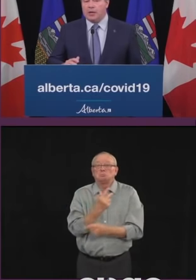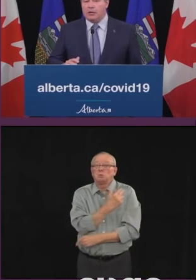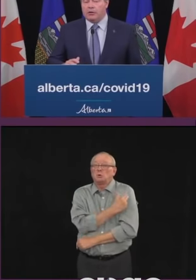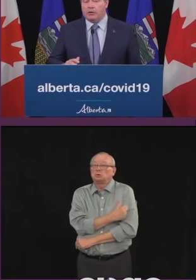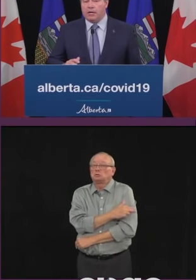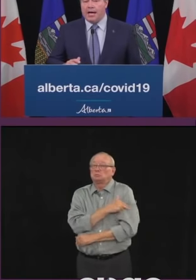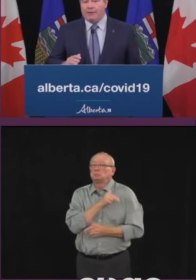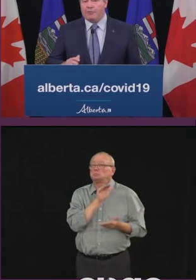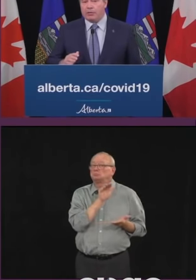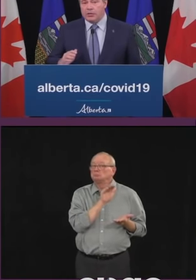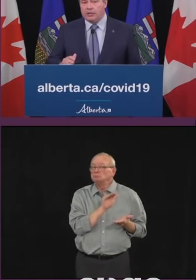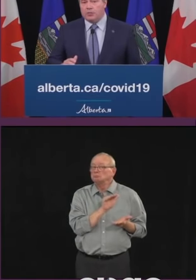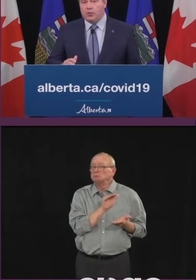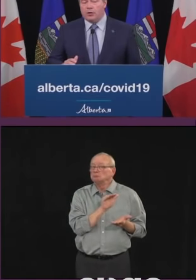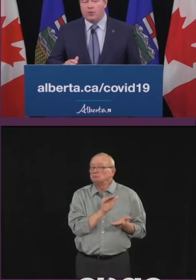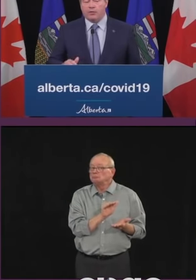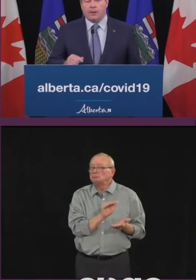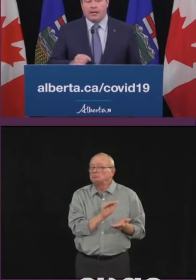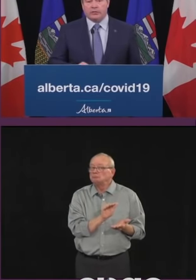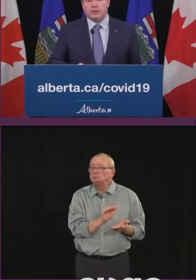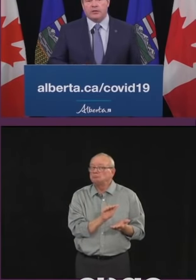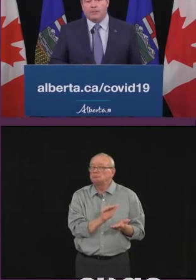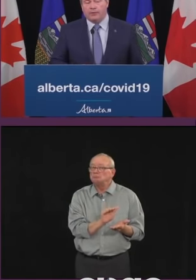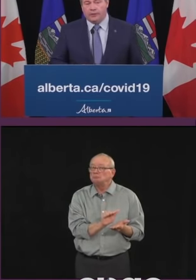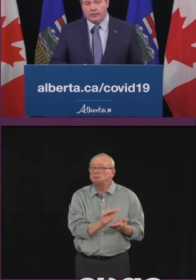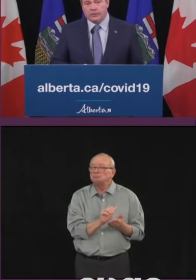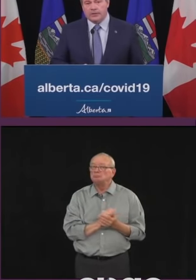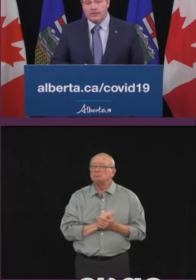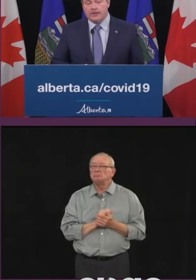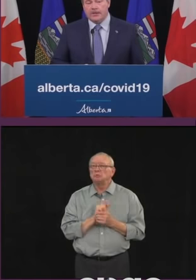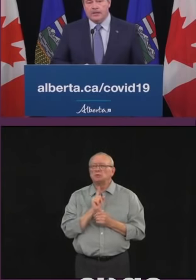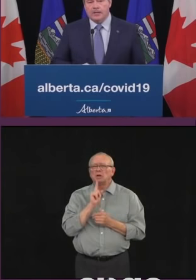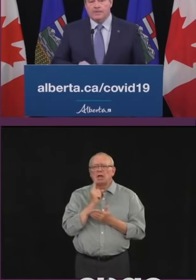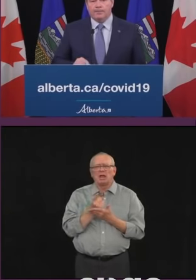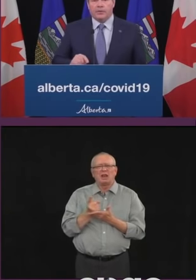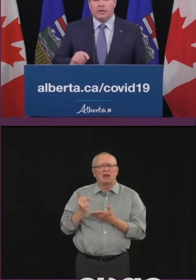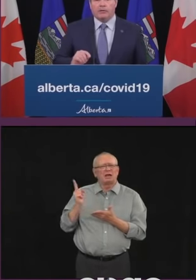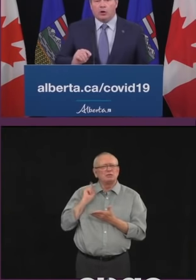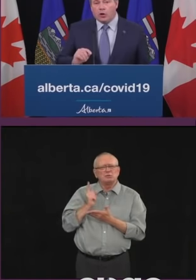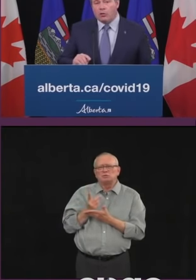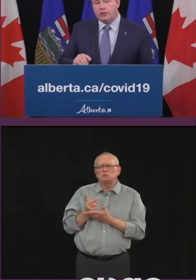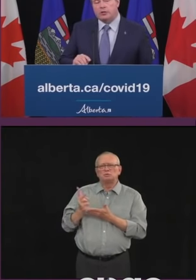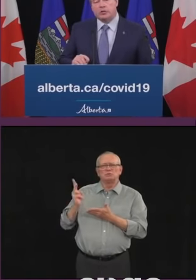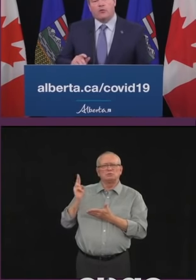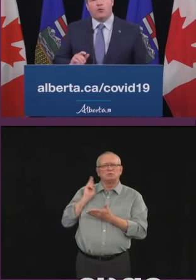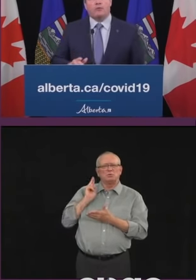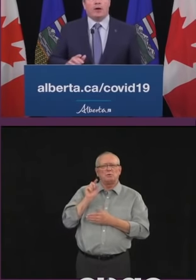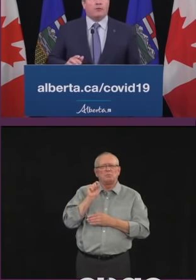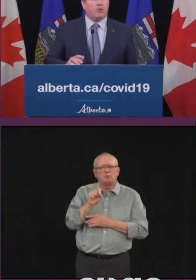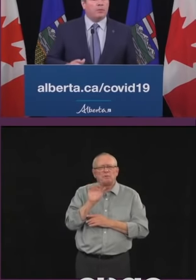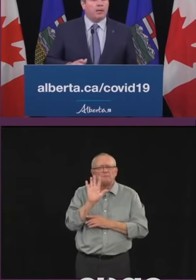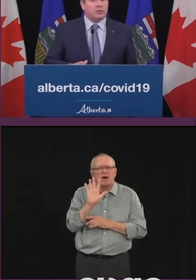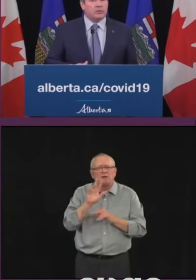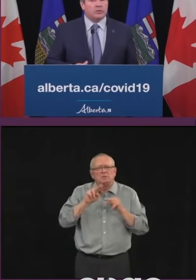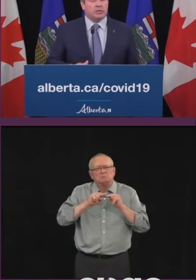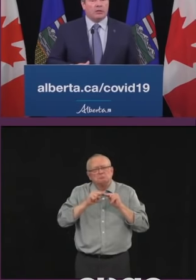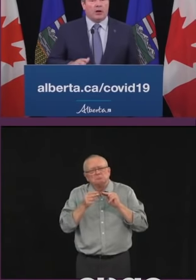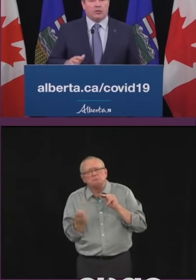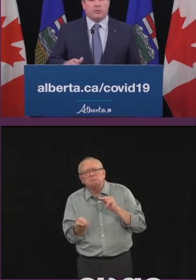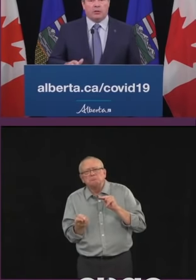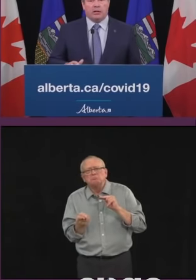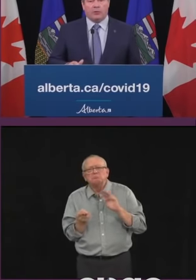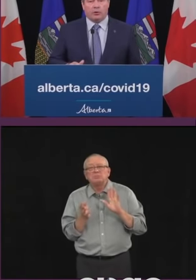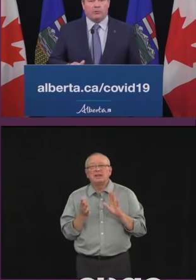decreased by another half a percentage point over the past couple of weeks. There are currently just 45 COVID patients